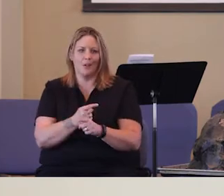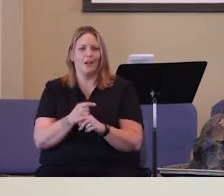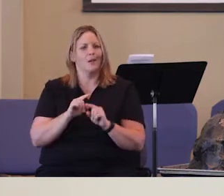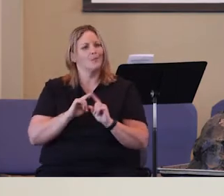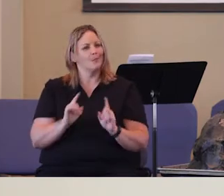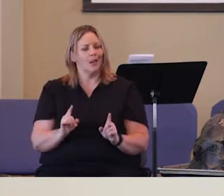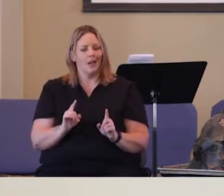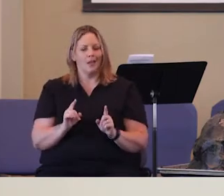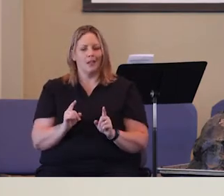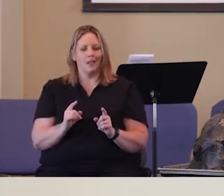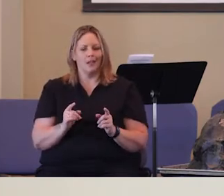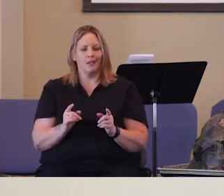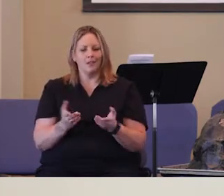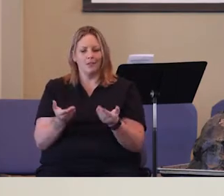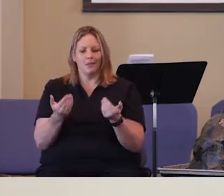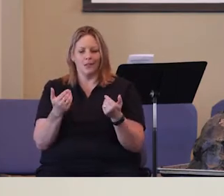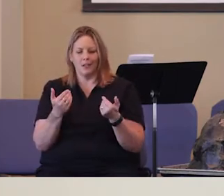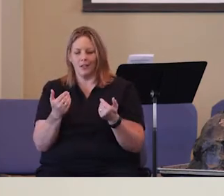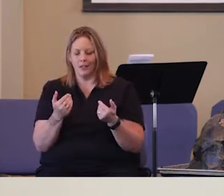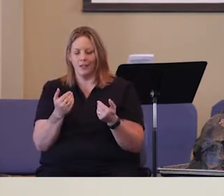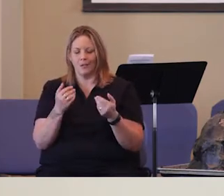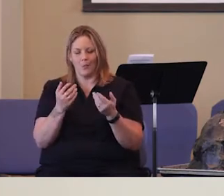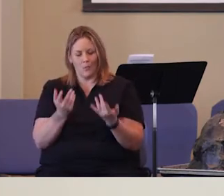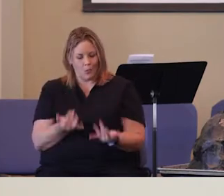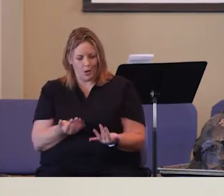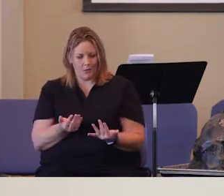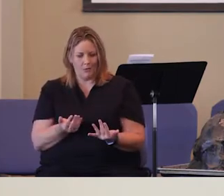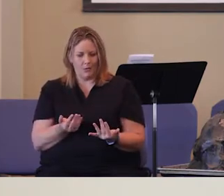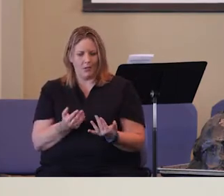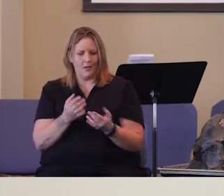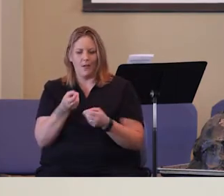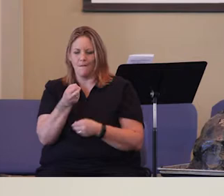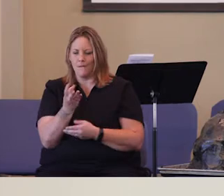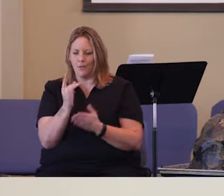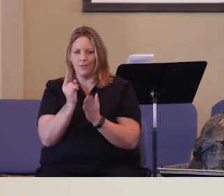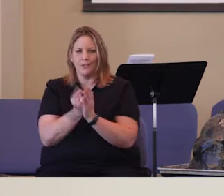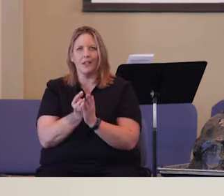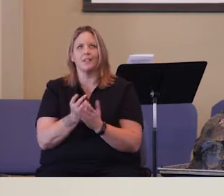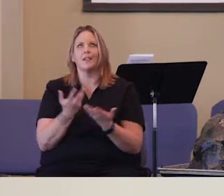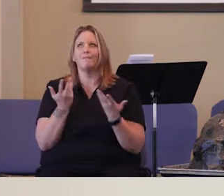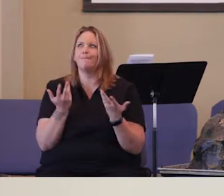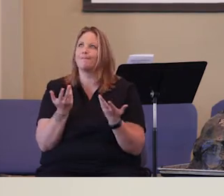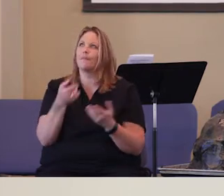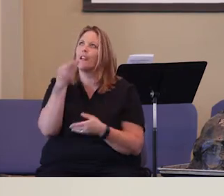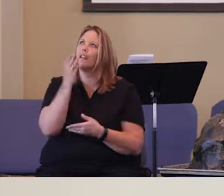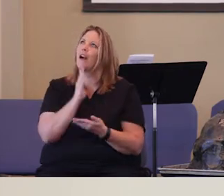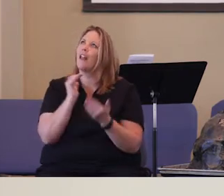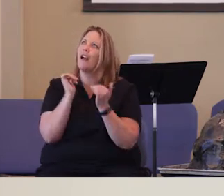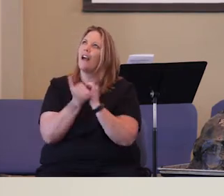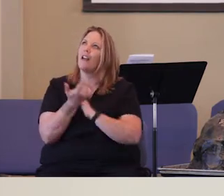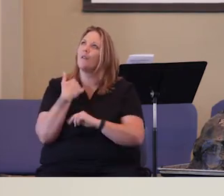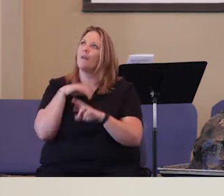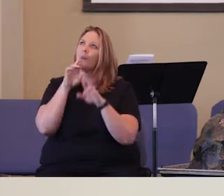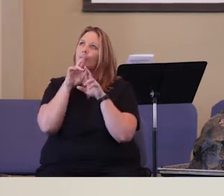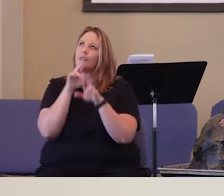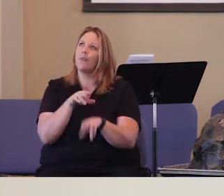time and say, a few seconds and say, God, how am I to respond in this situation? In Psalms,